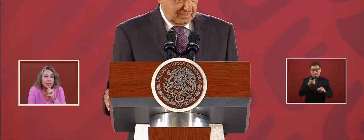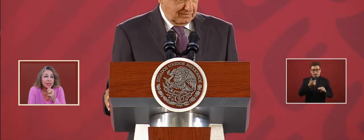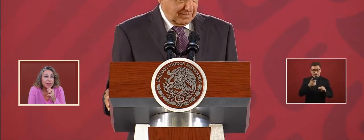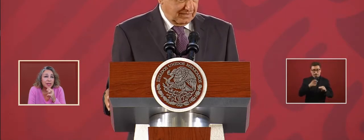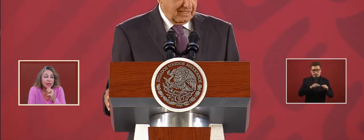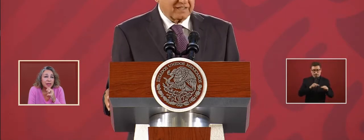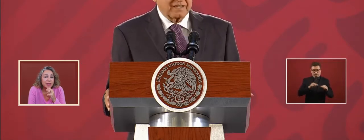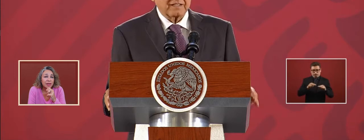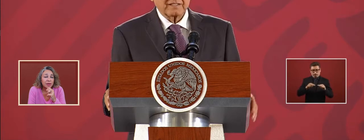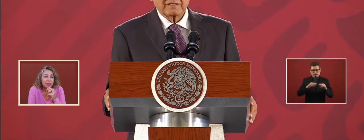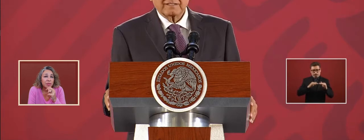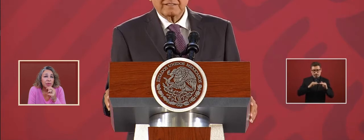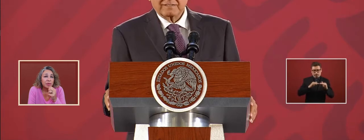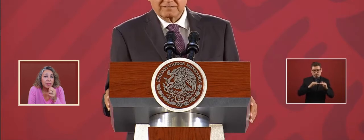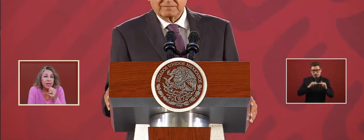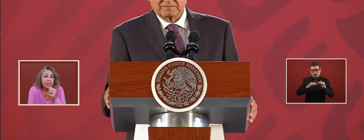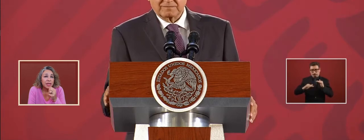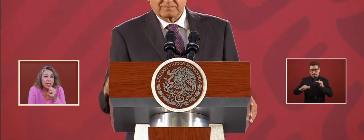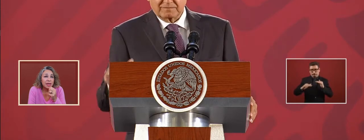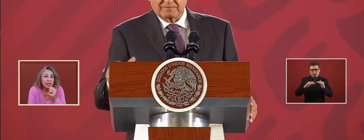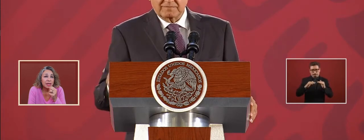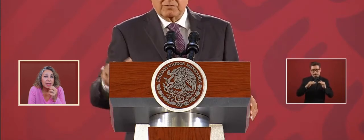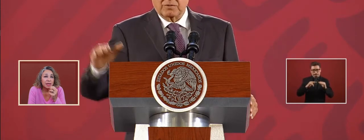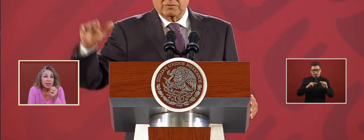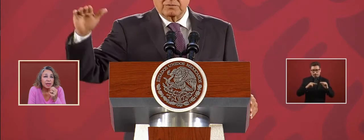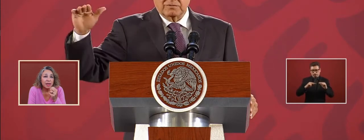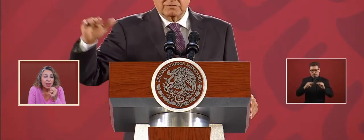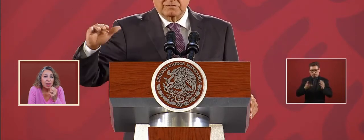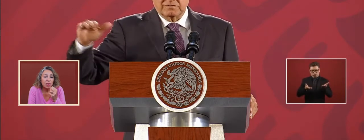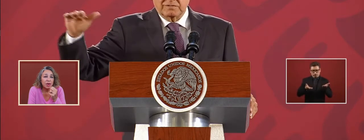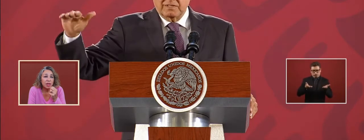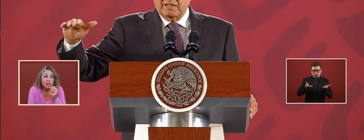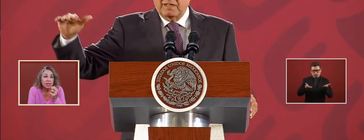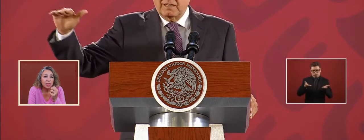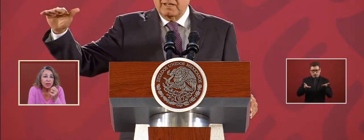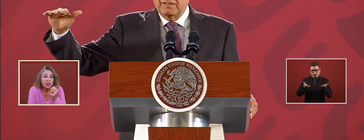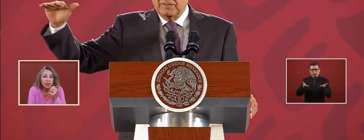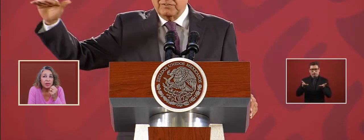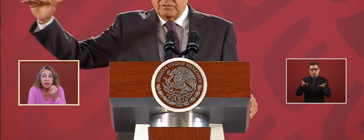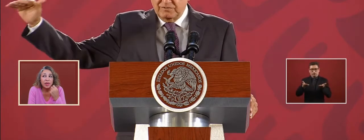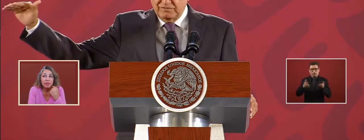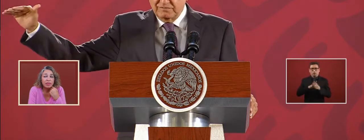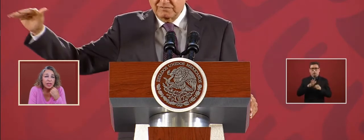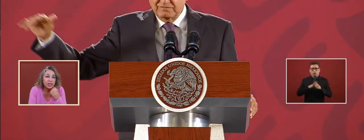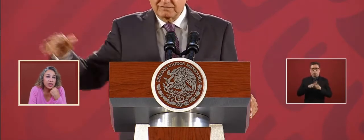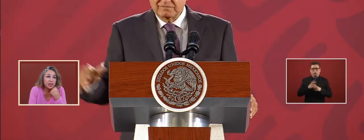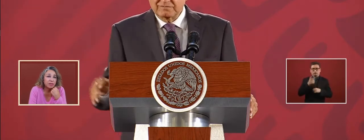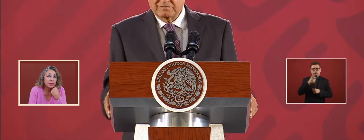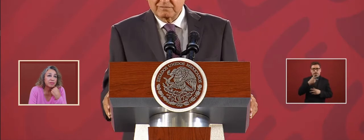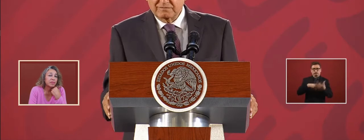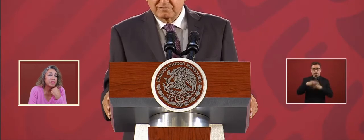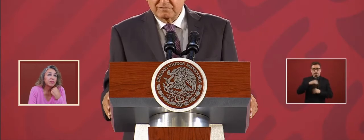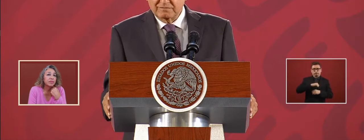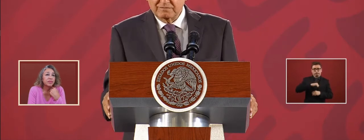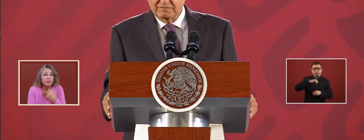maintained according to inflation.